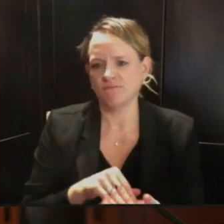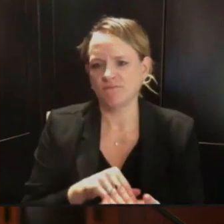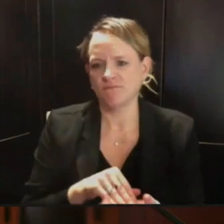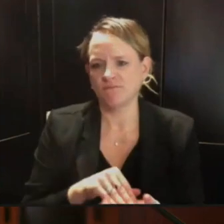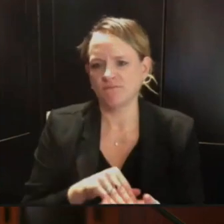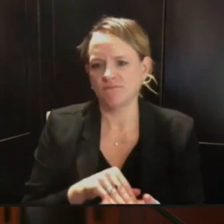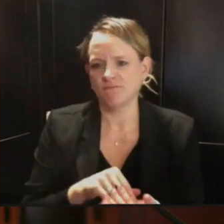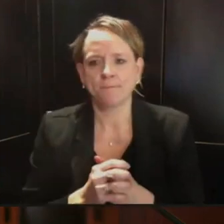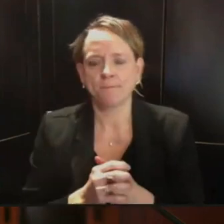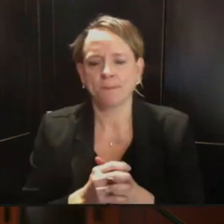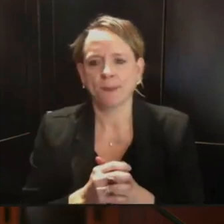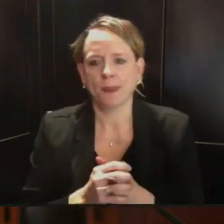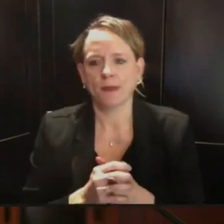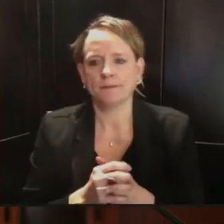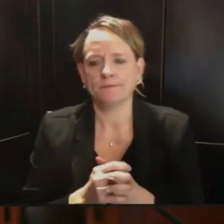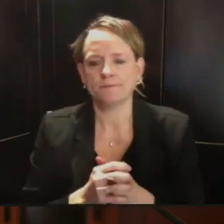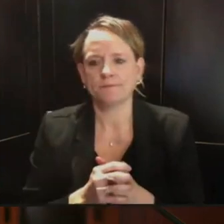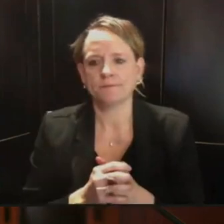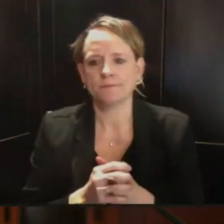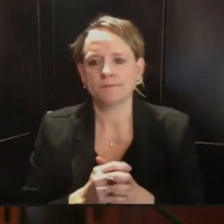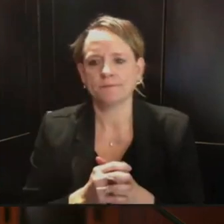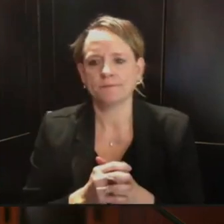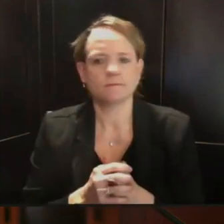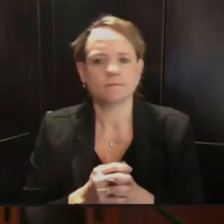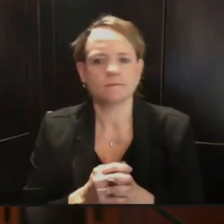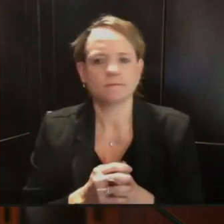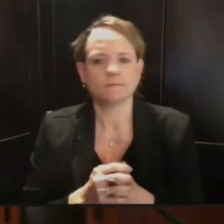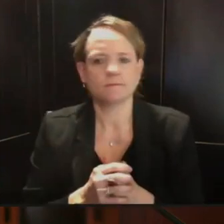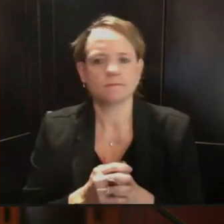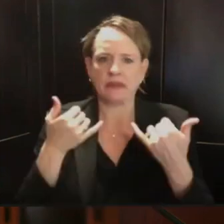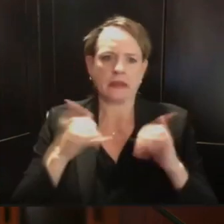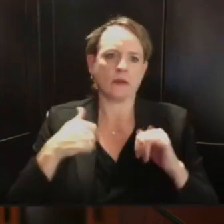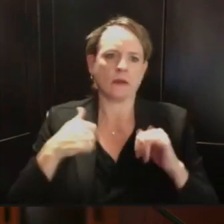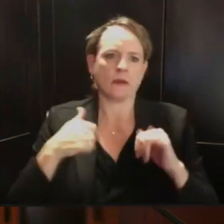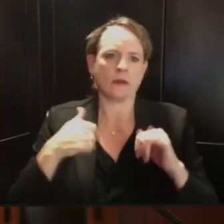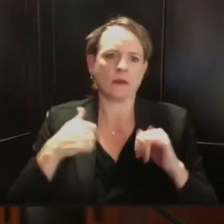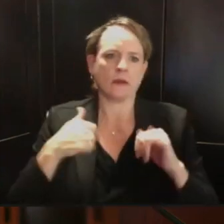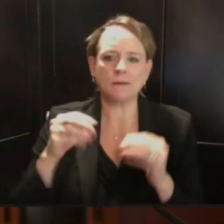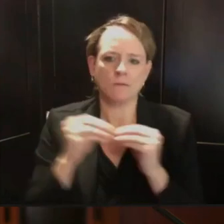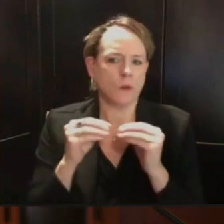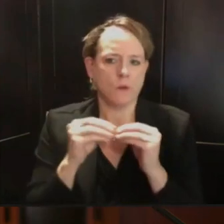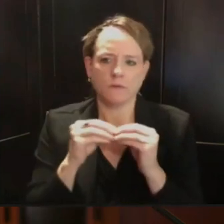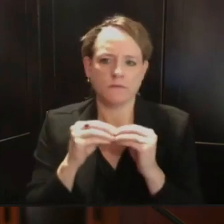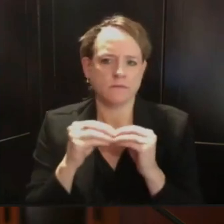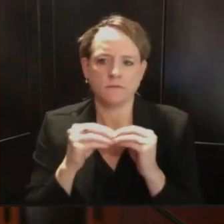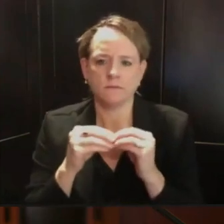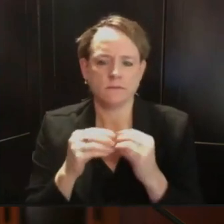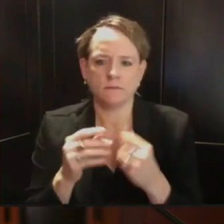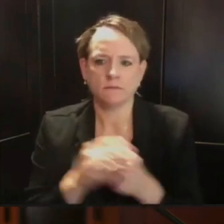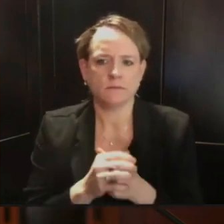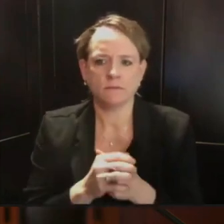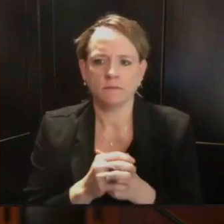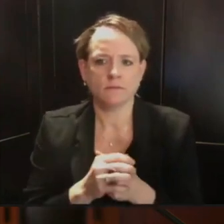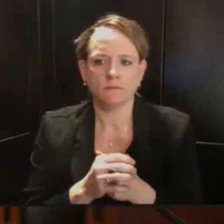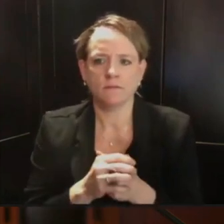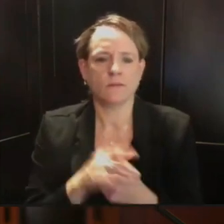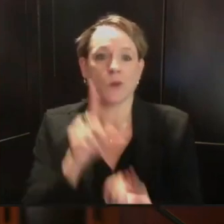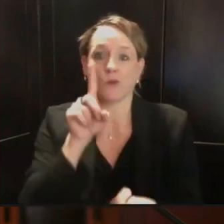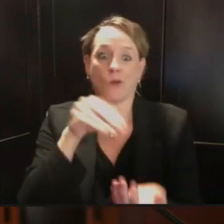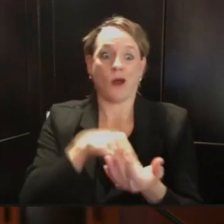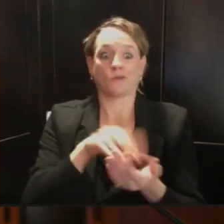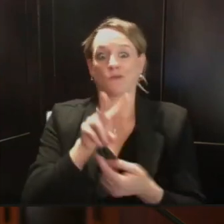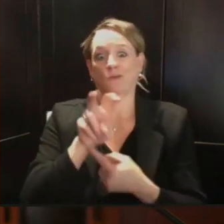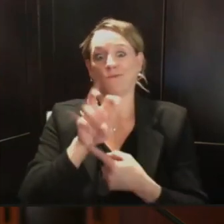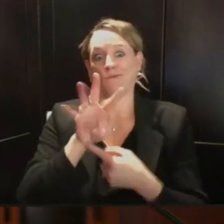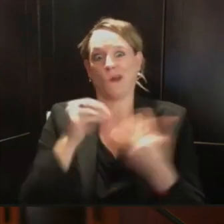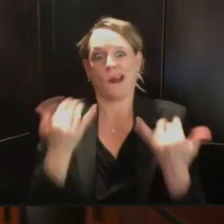beyond the 1,200 and change, 1,240 I think that we have now. So today I think I mentioned